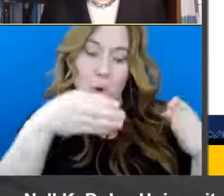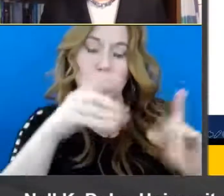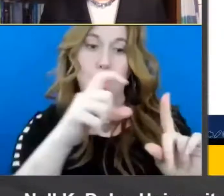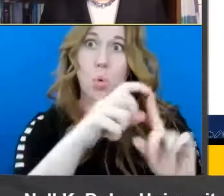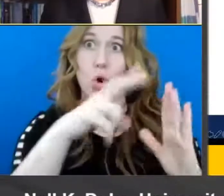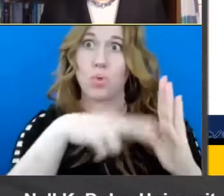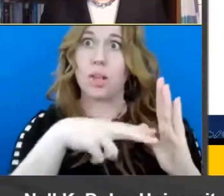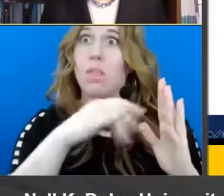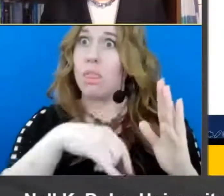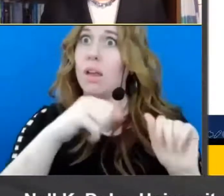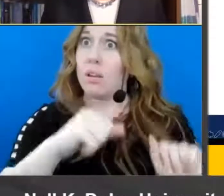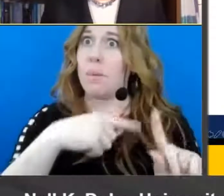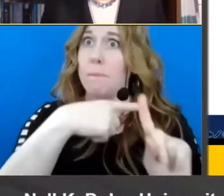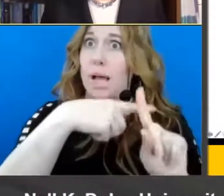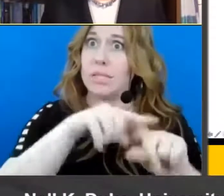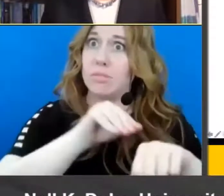impact on reading comprehension